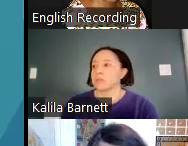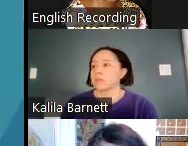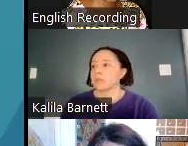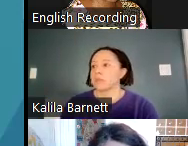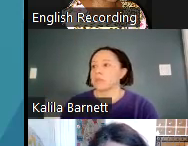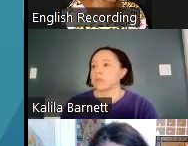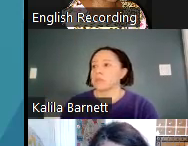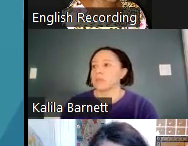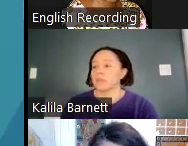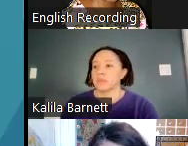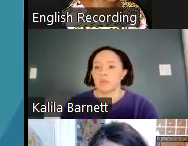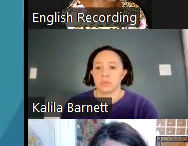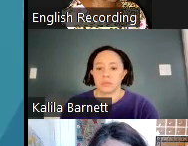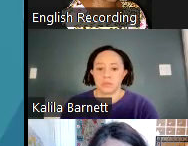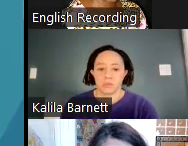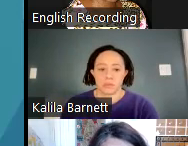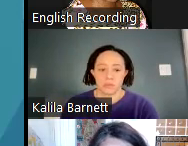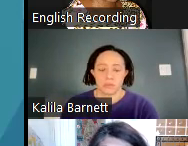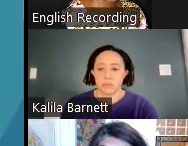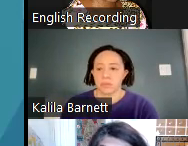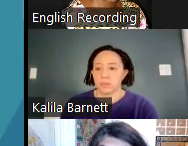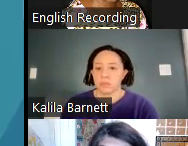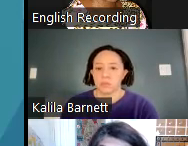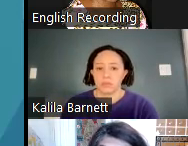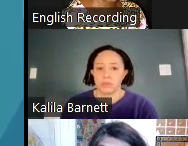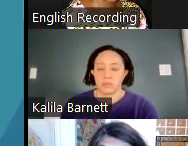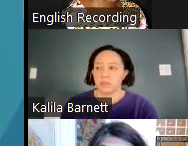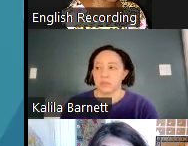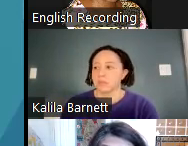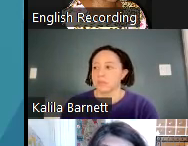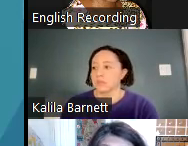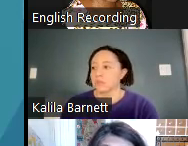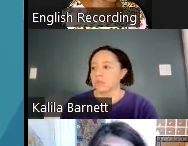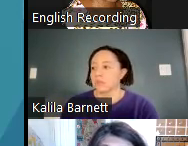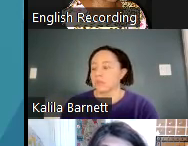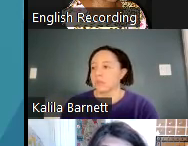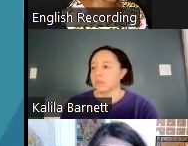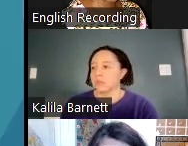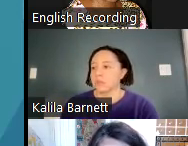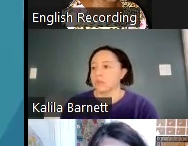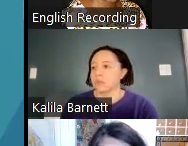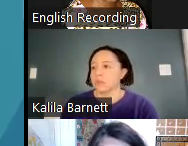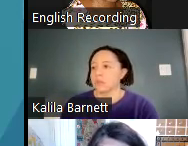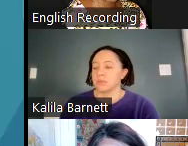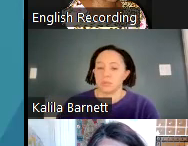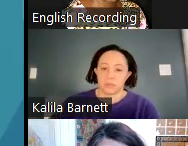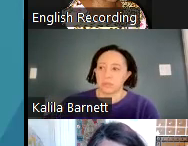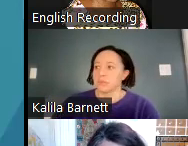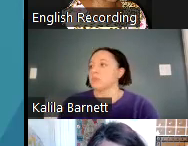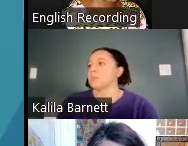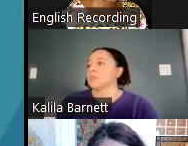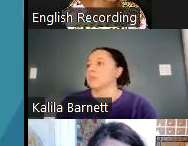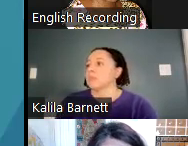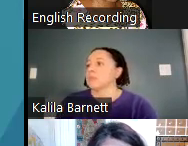I know we've lost a bit of precious time there with our technical glitch, but perhaps we could consider